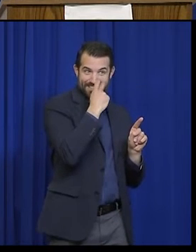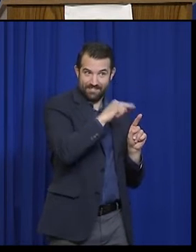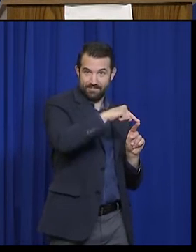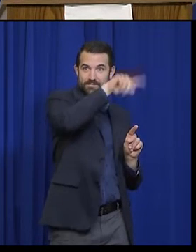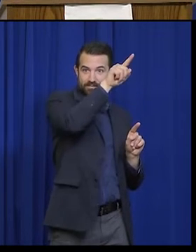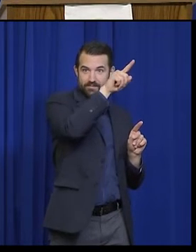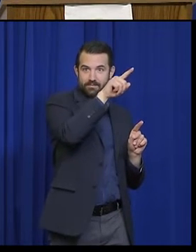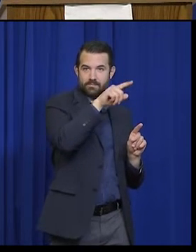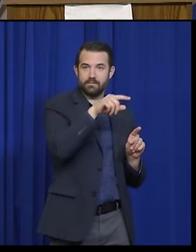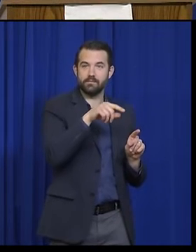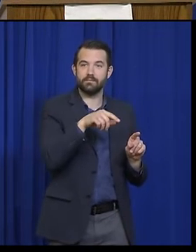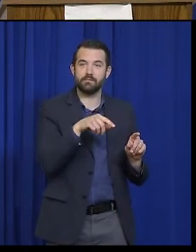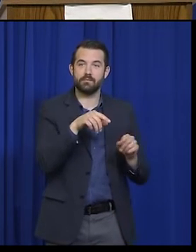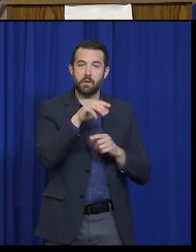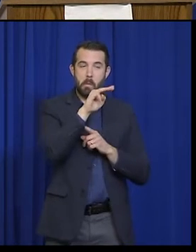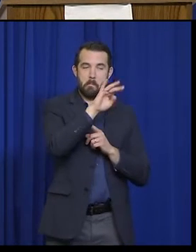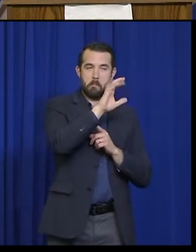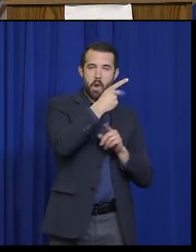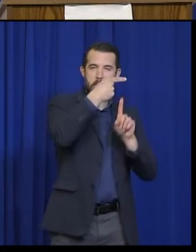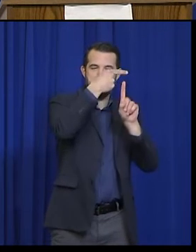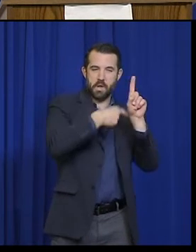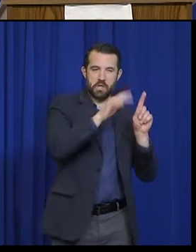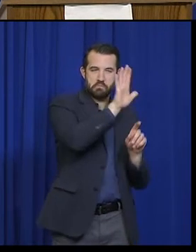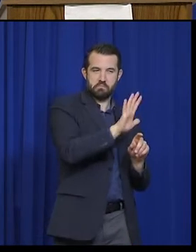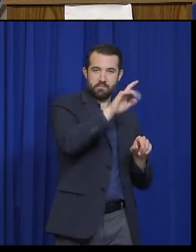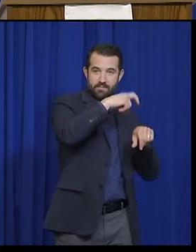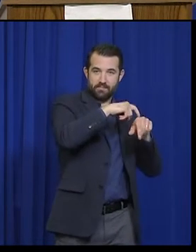late March, and then now a reduction in those.